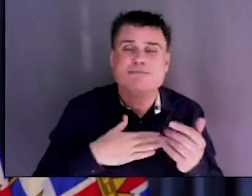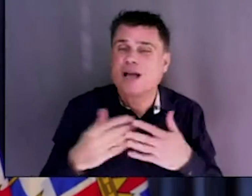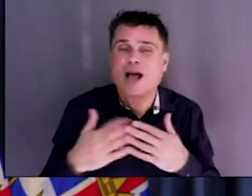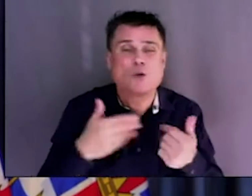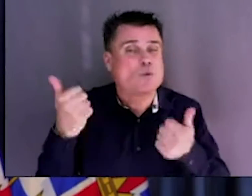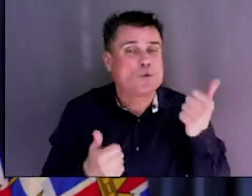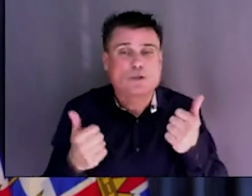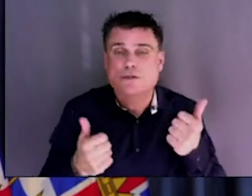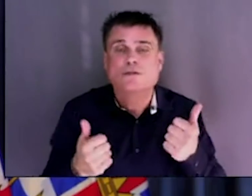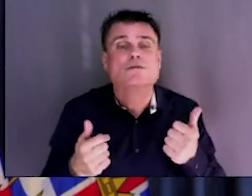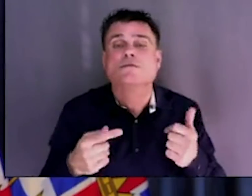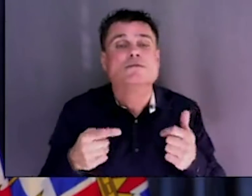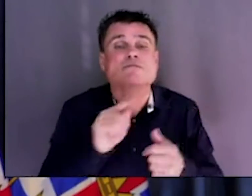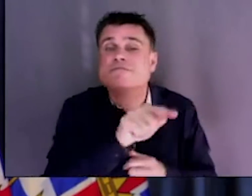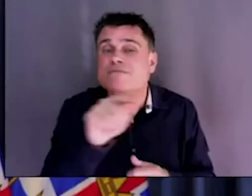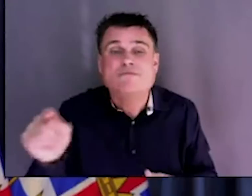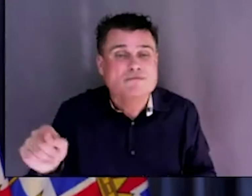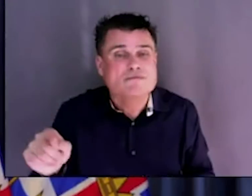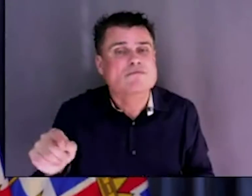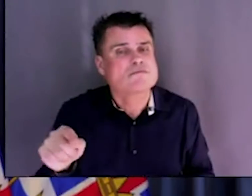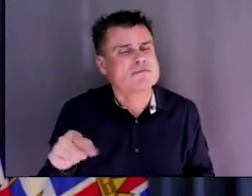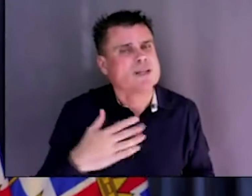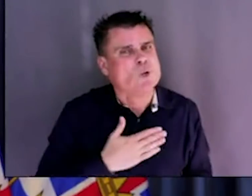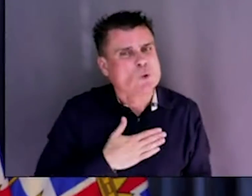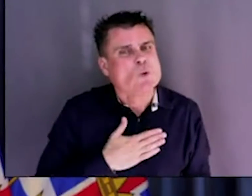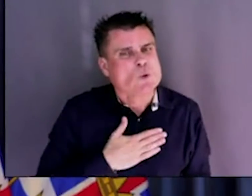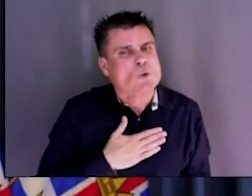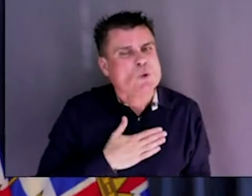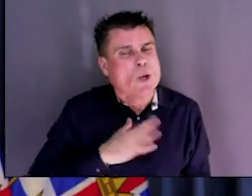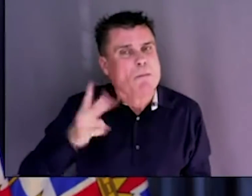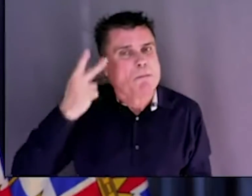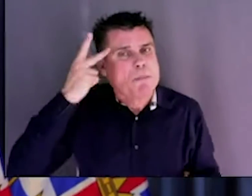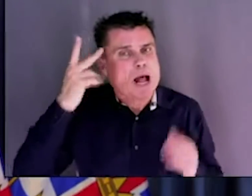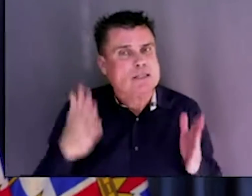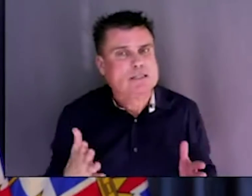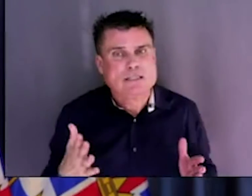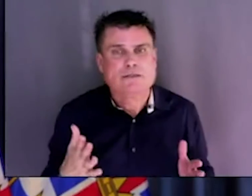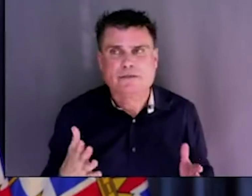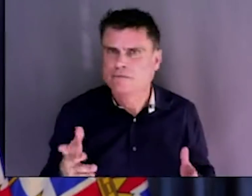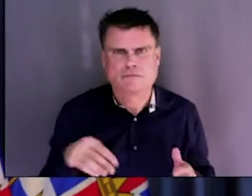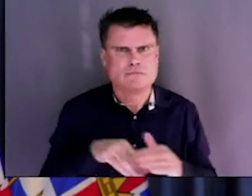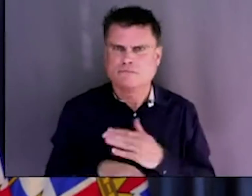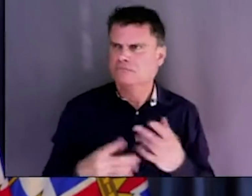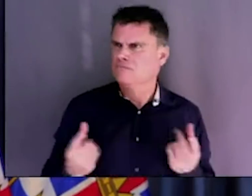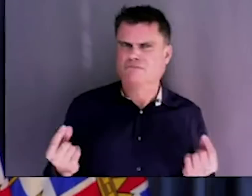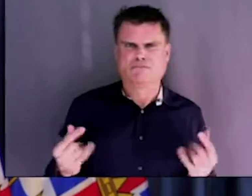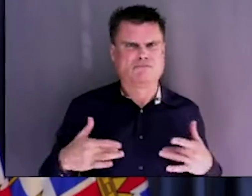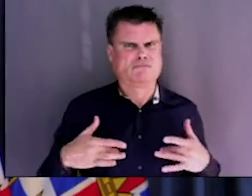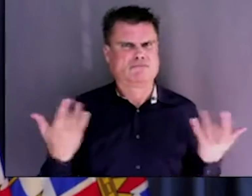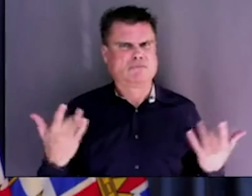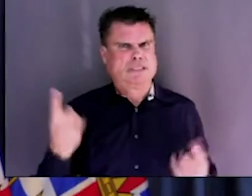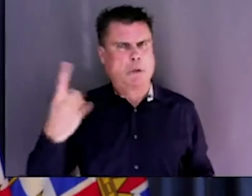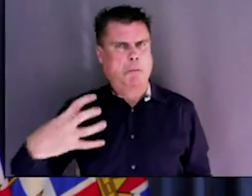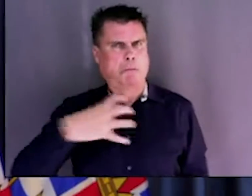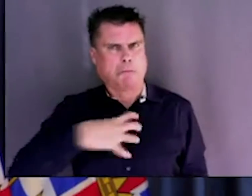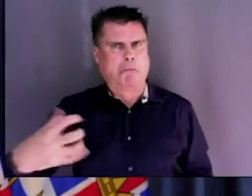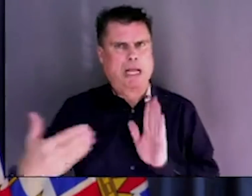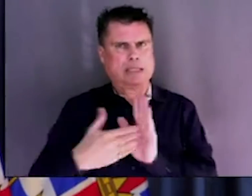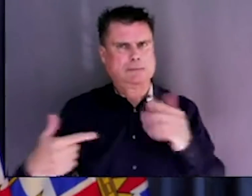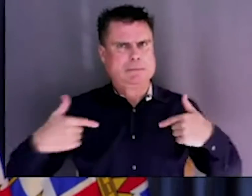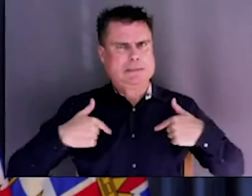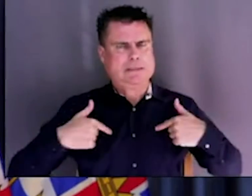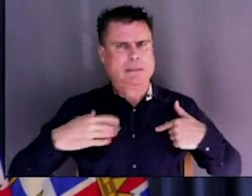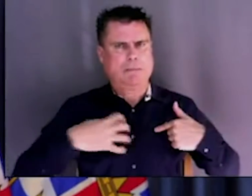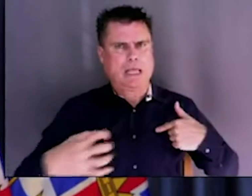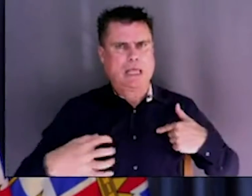anyone's measure. And I think we should try and do something about it. we'll keep looking at it. And with respect to that specific case, I suspect that the